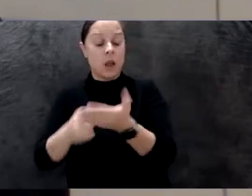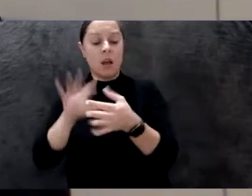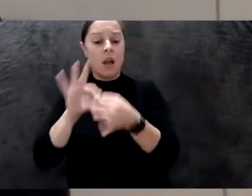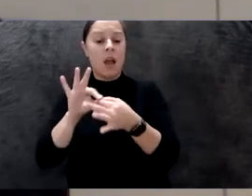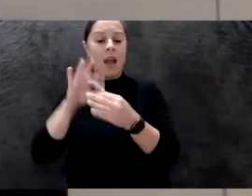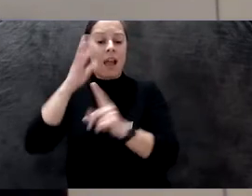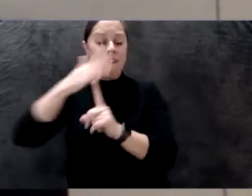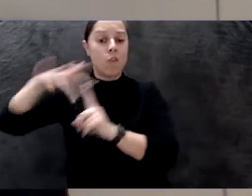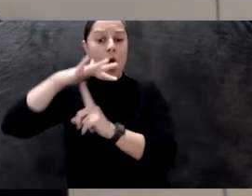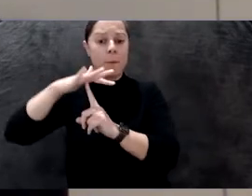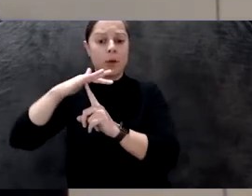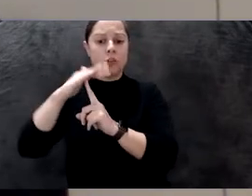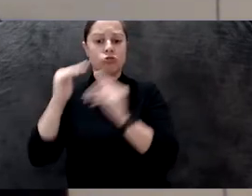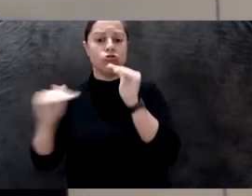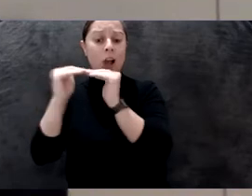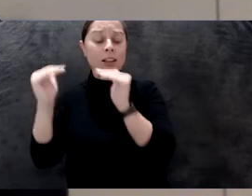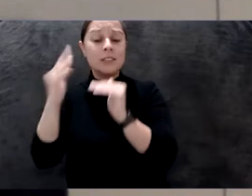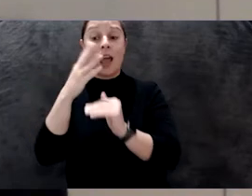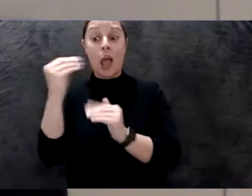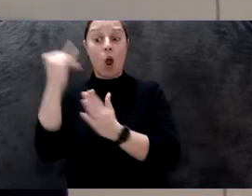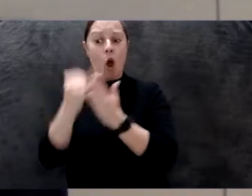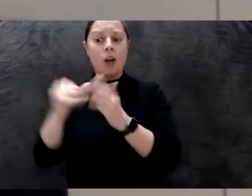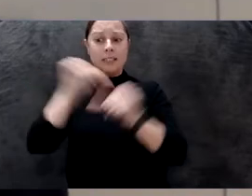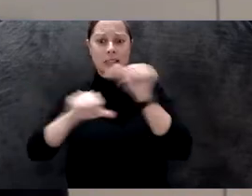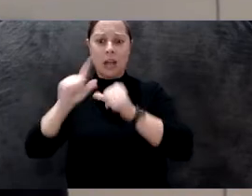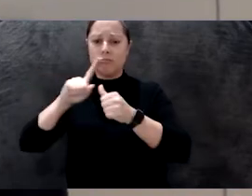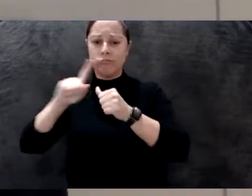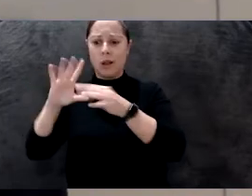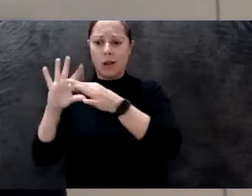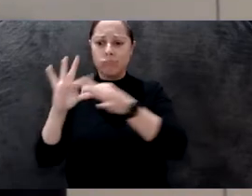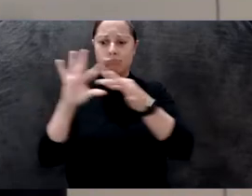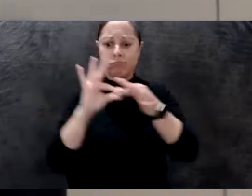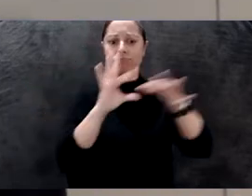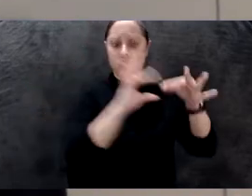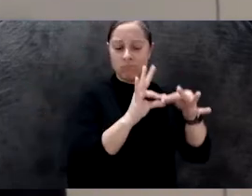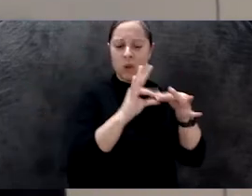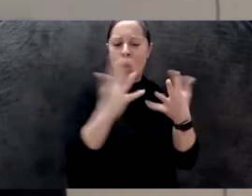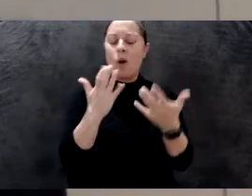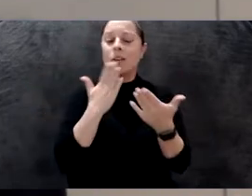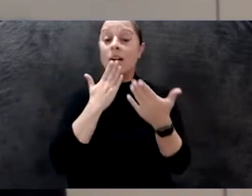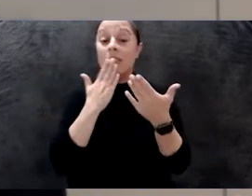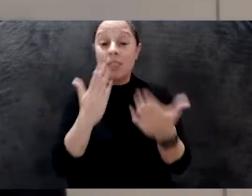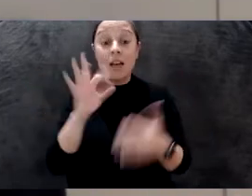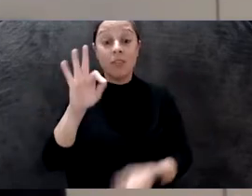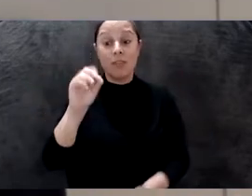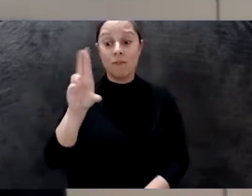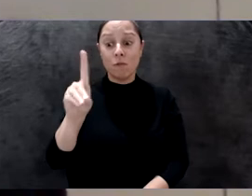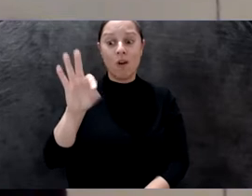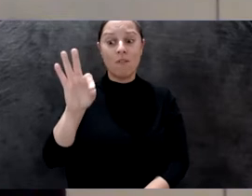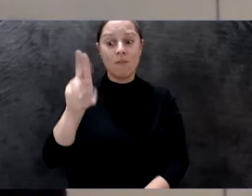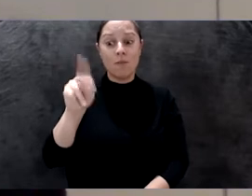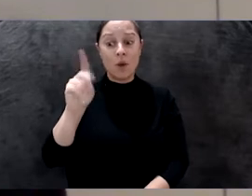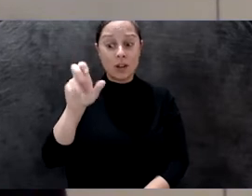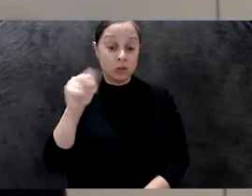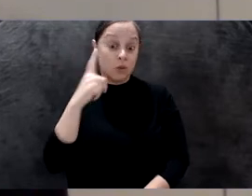and the intersection of art and science. I want to thank very especially the Ford Foundation for supporting in making